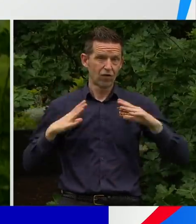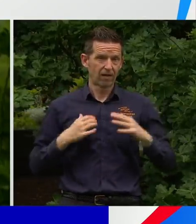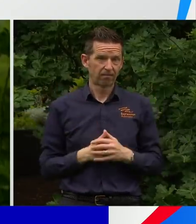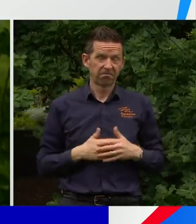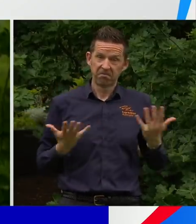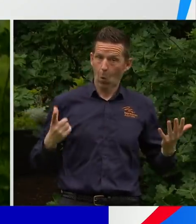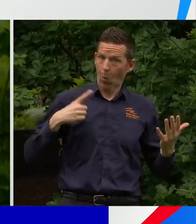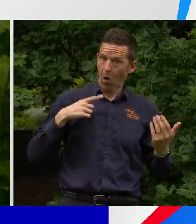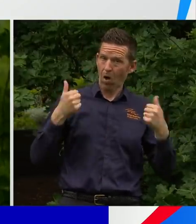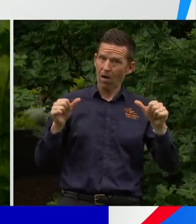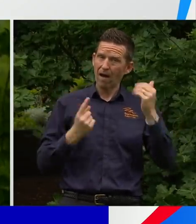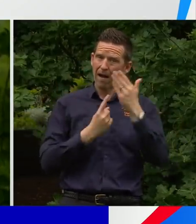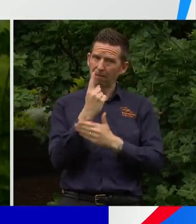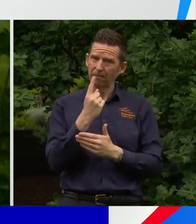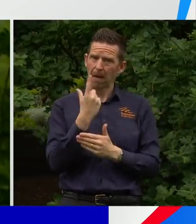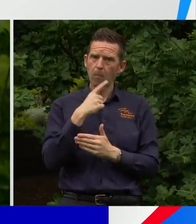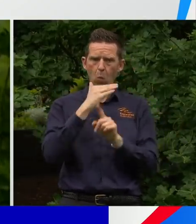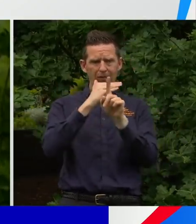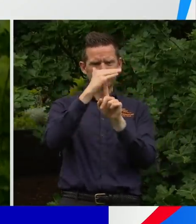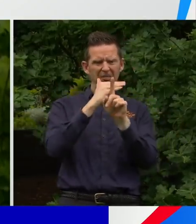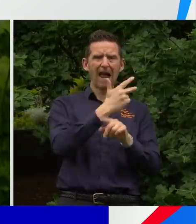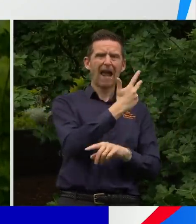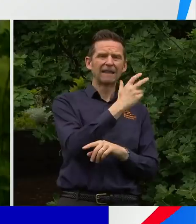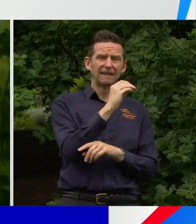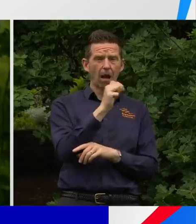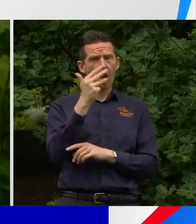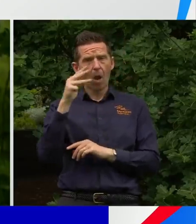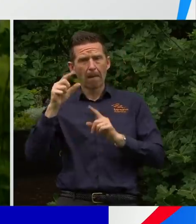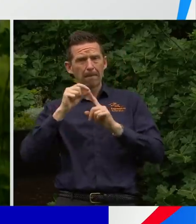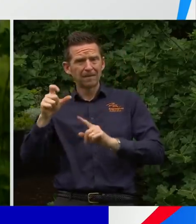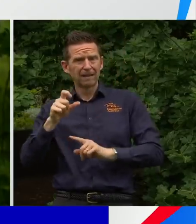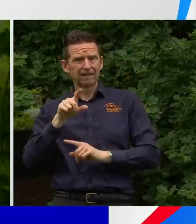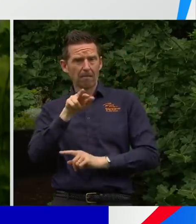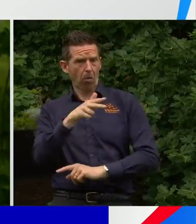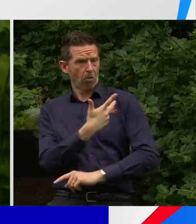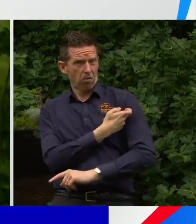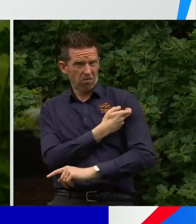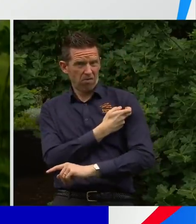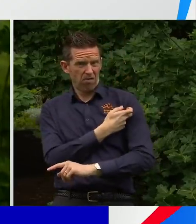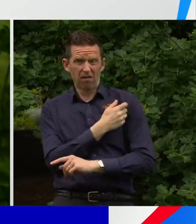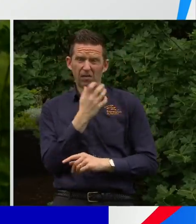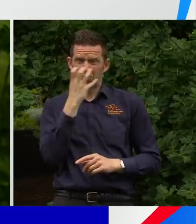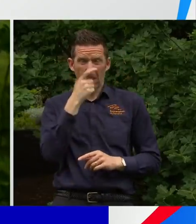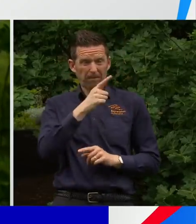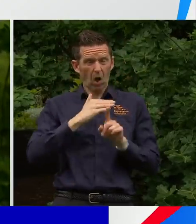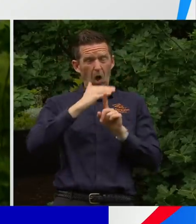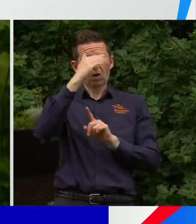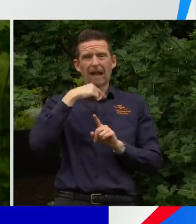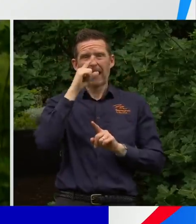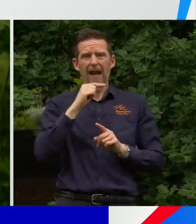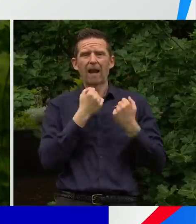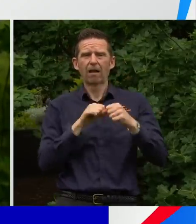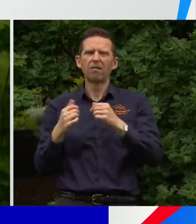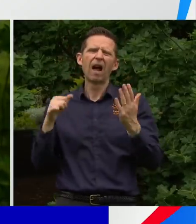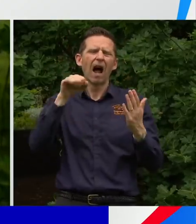is that at 80, 90 percent, which is where we're going to get to, we are as protected as we can be. Now there'll still be some rules